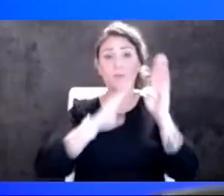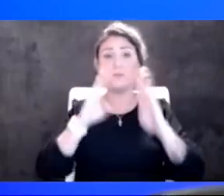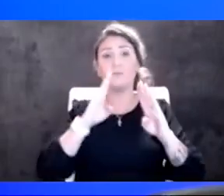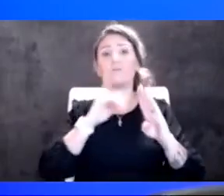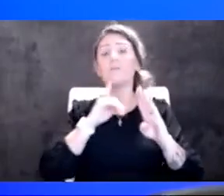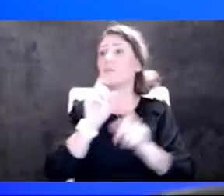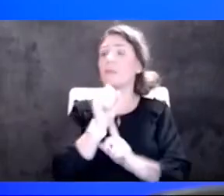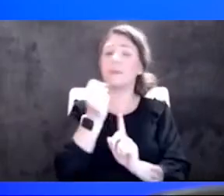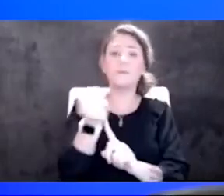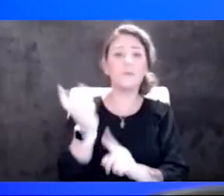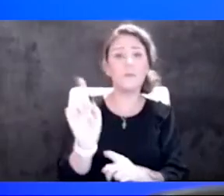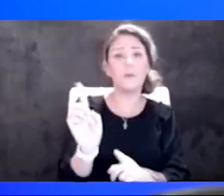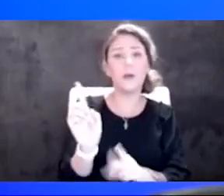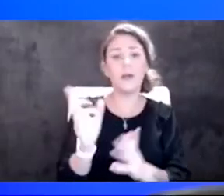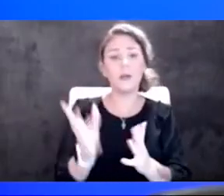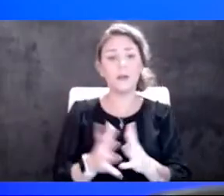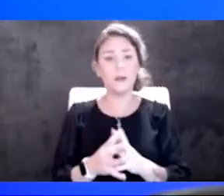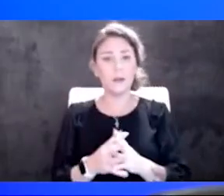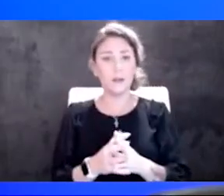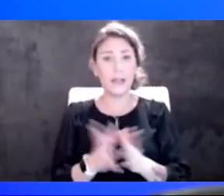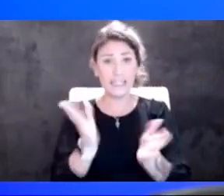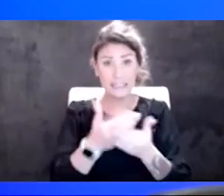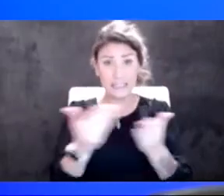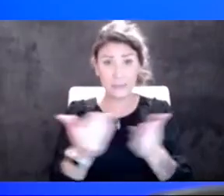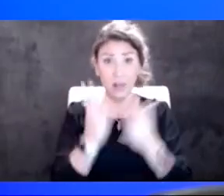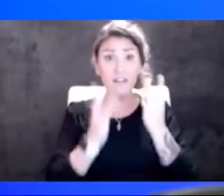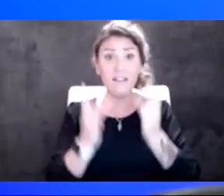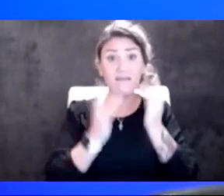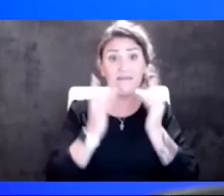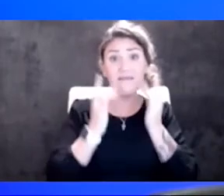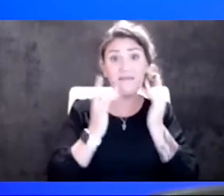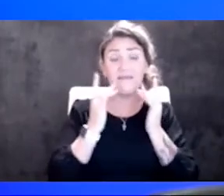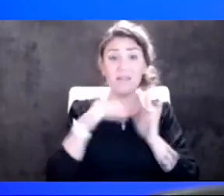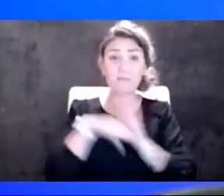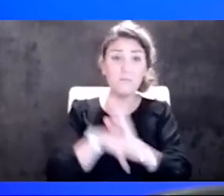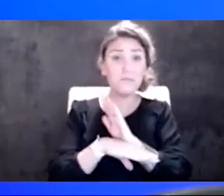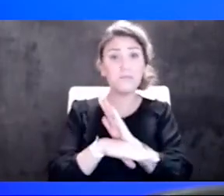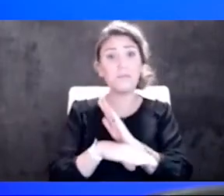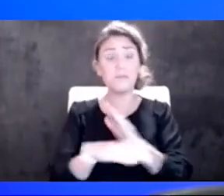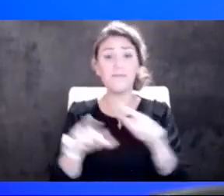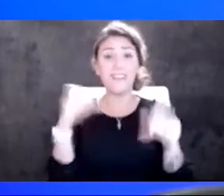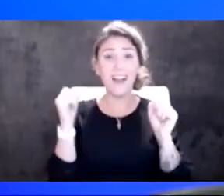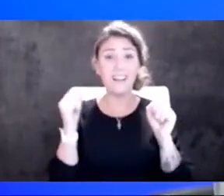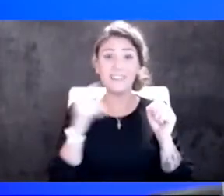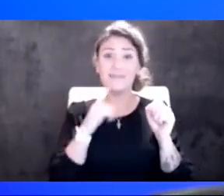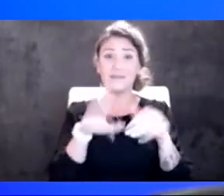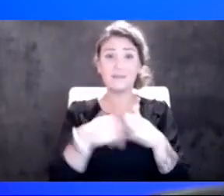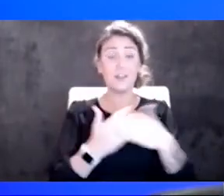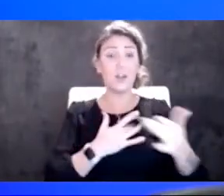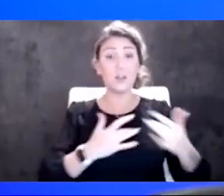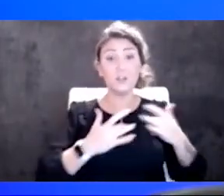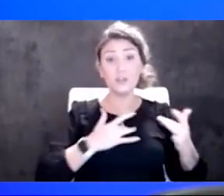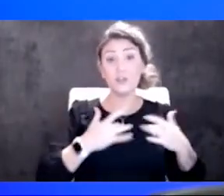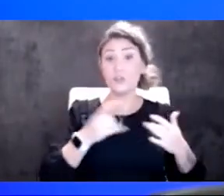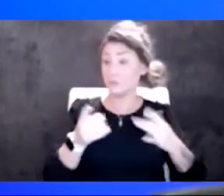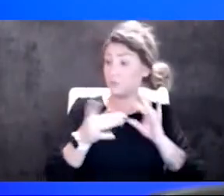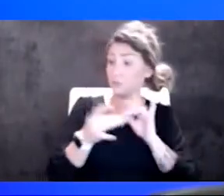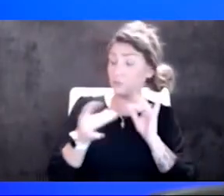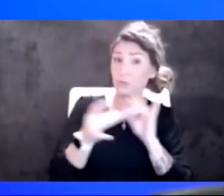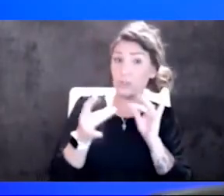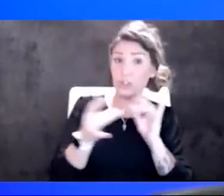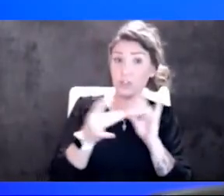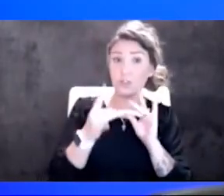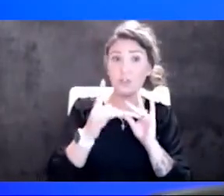where supply is really going to tank real fast on us? Those are all concerning. And then you mentioned the deal about boosters.